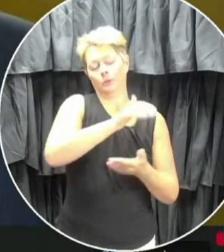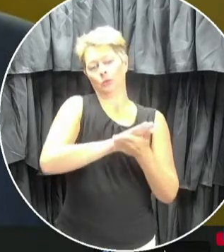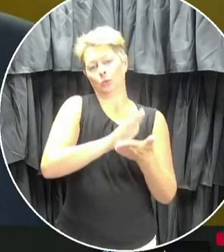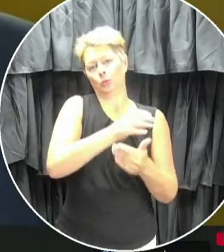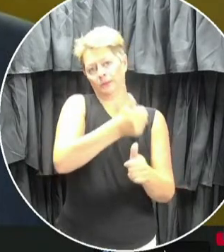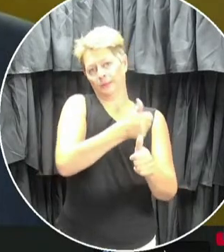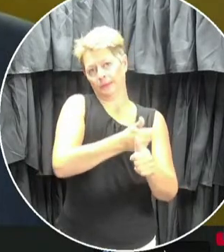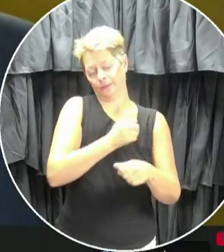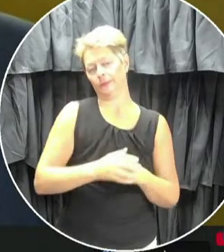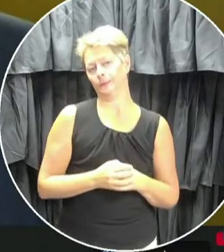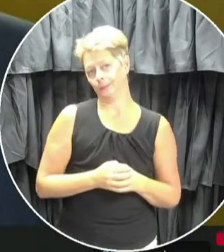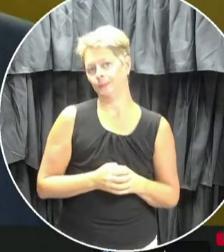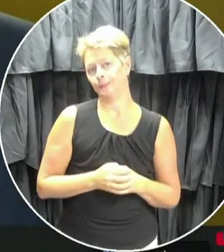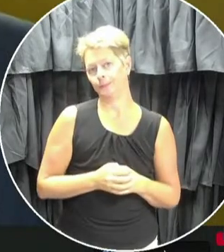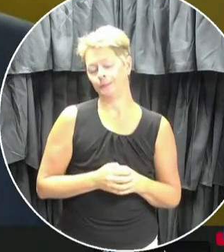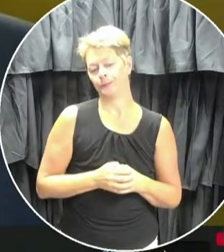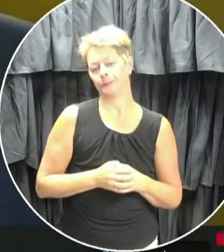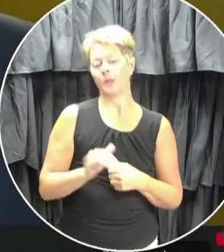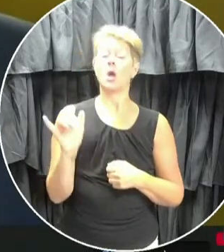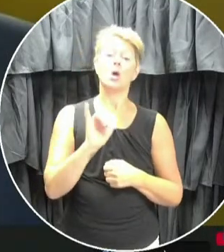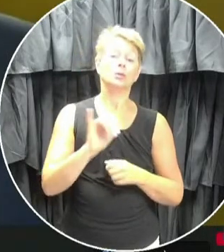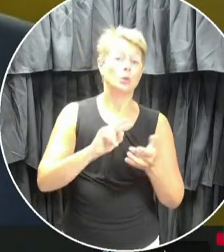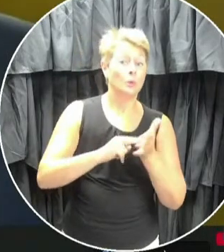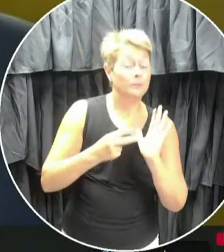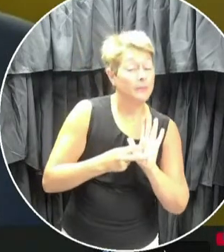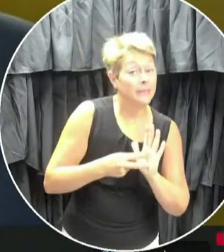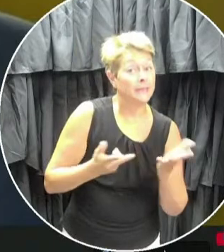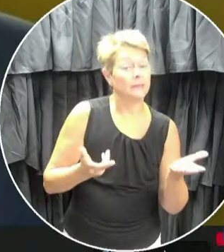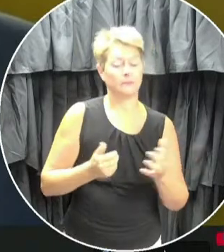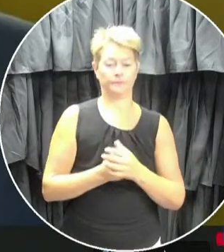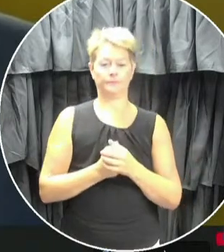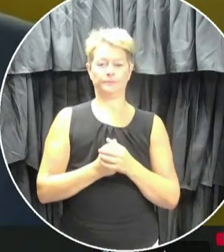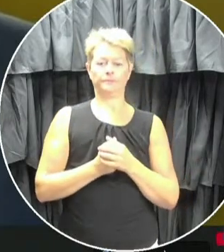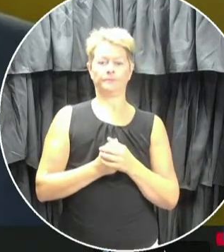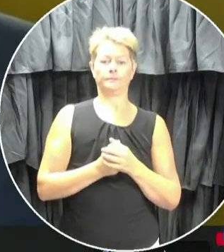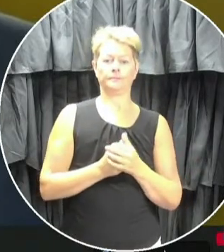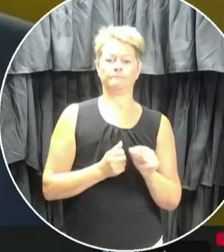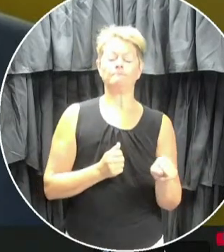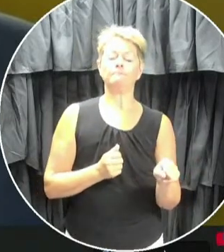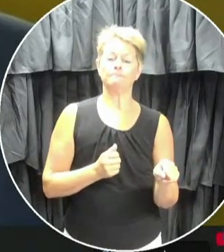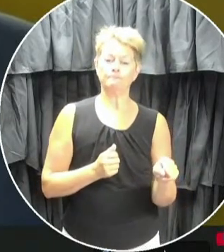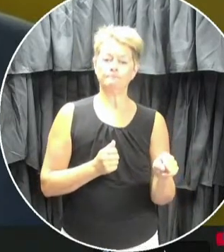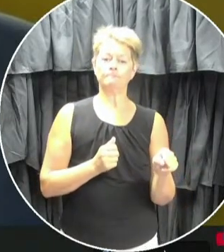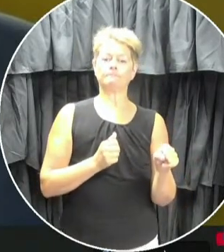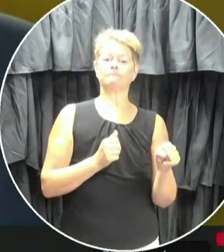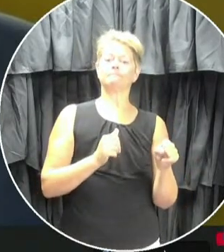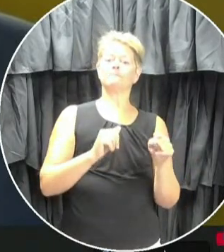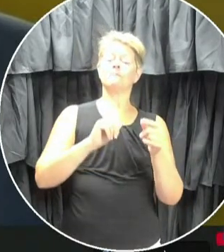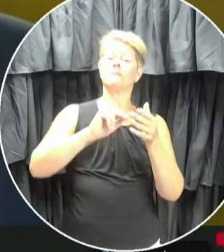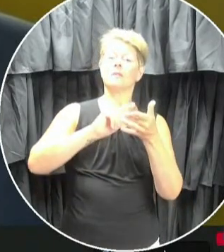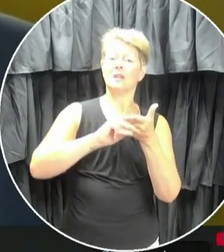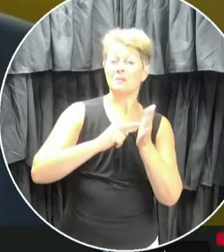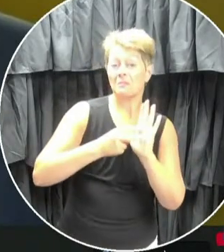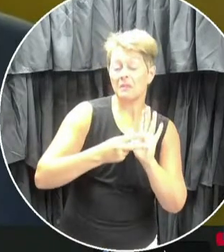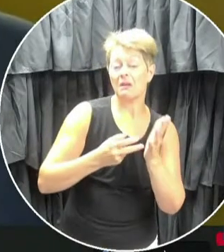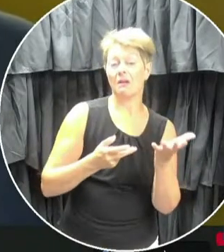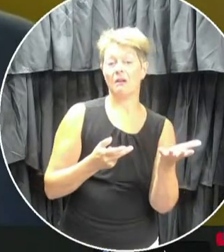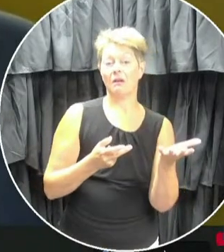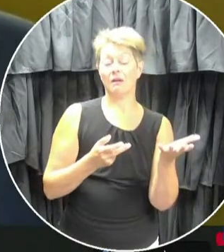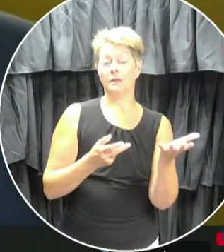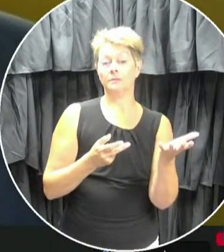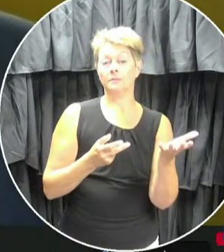Meanwhile, this also means all courtesy seating arrangements are suspended at this time, which in turn means there'll be no